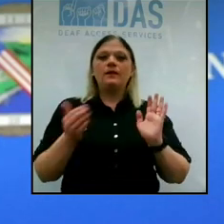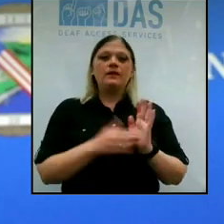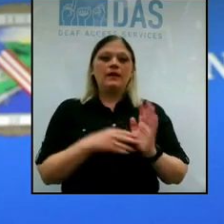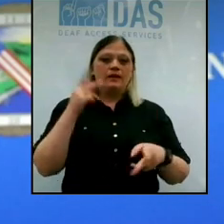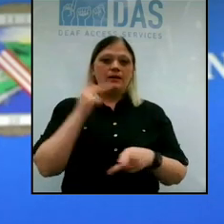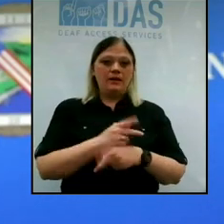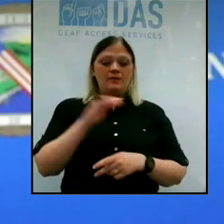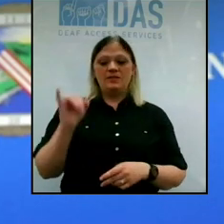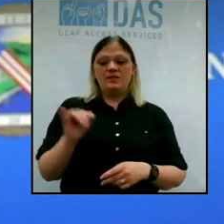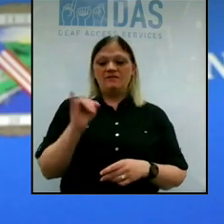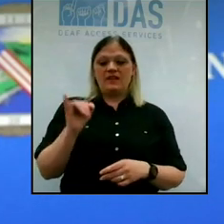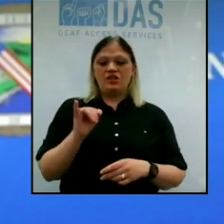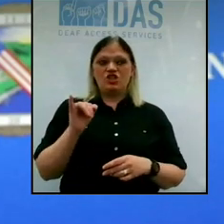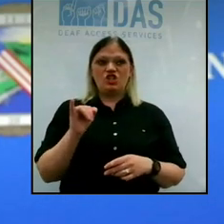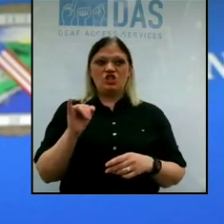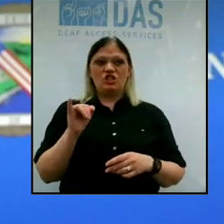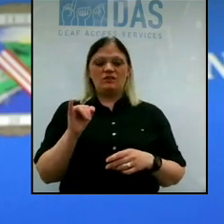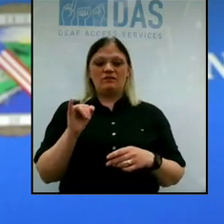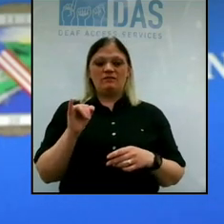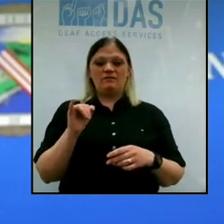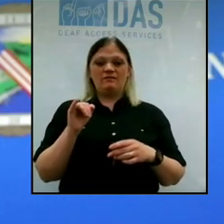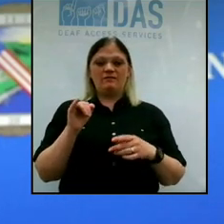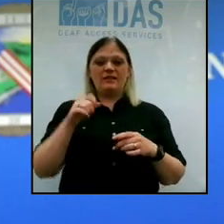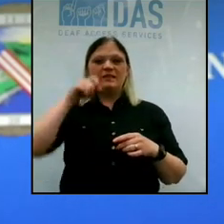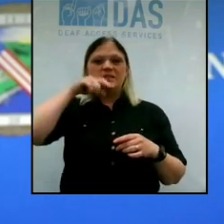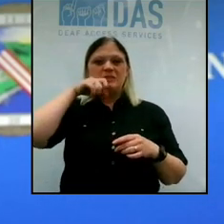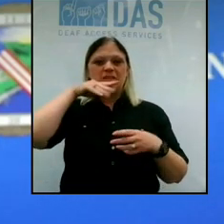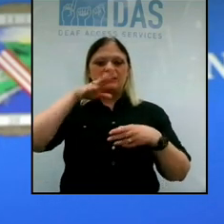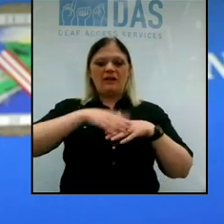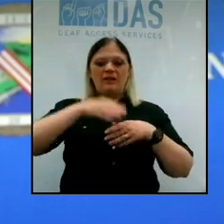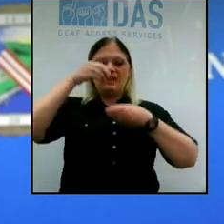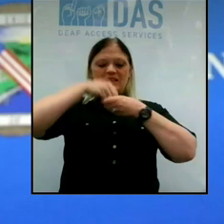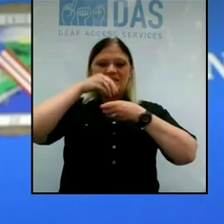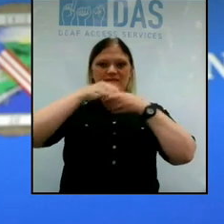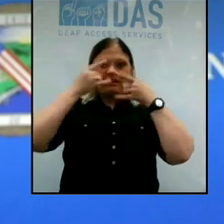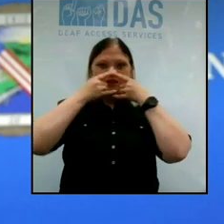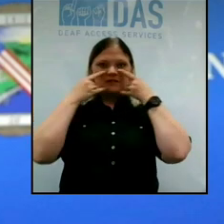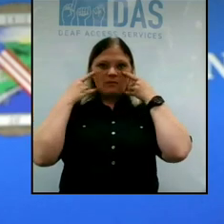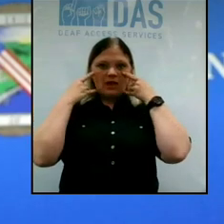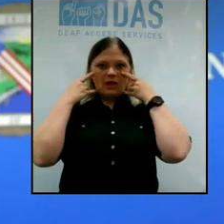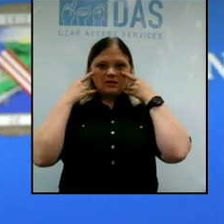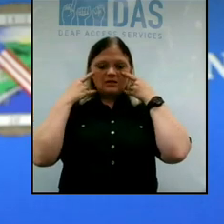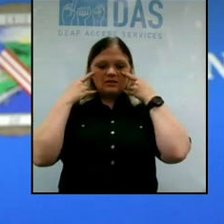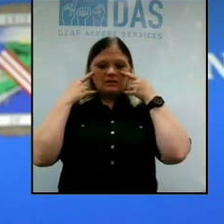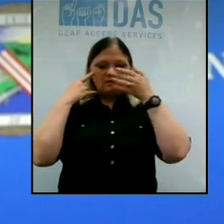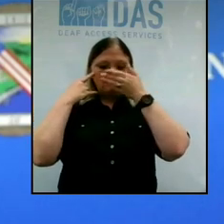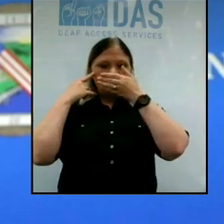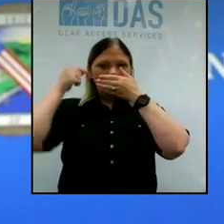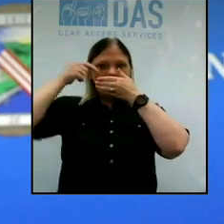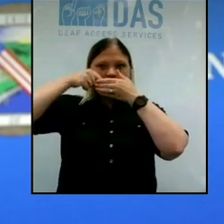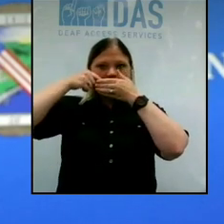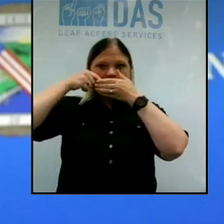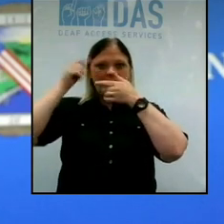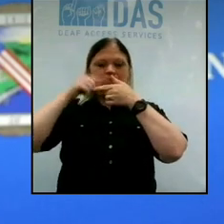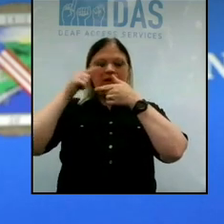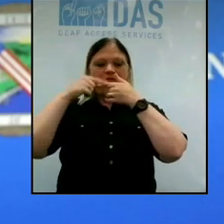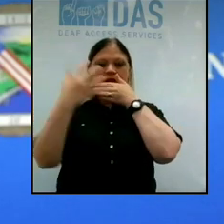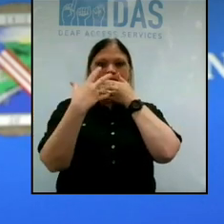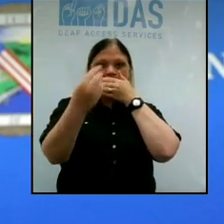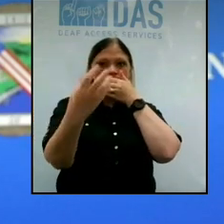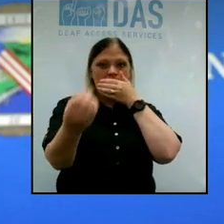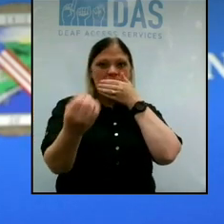it keeps those infected droplets on the inside part of the mask for people wearing them. And it keeps them, hopefully, outside the mask